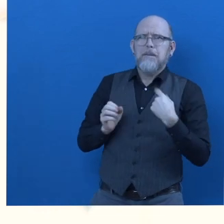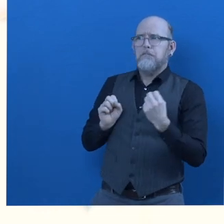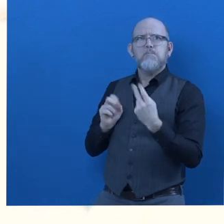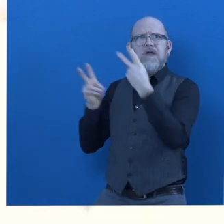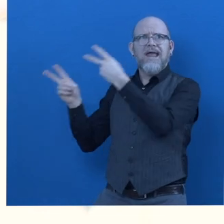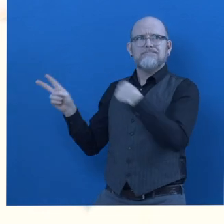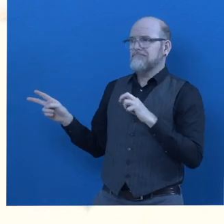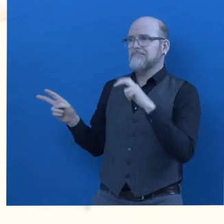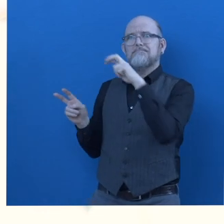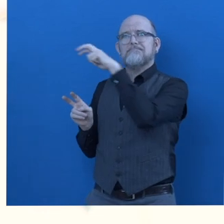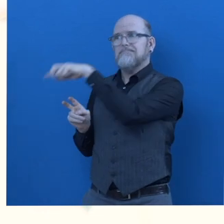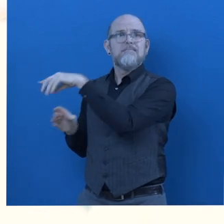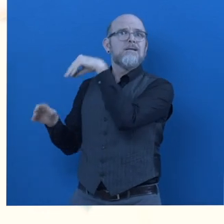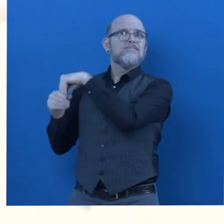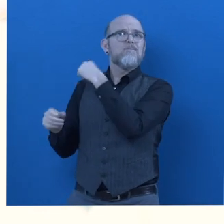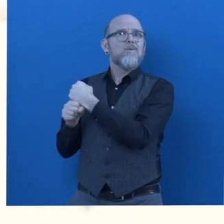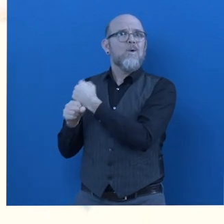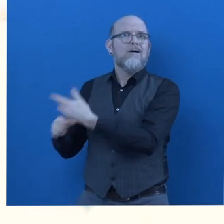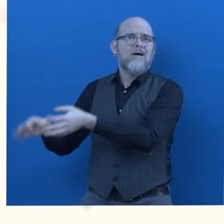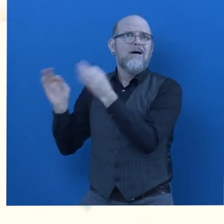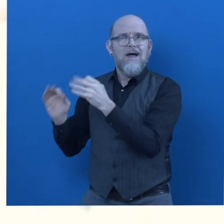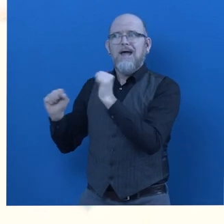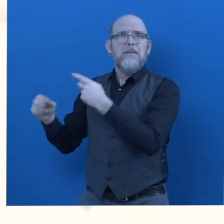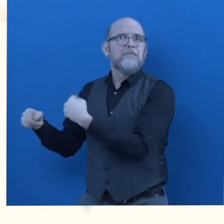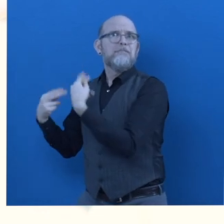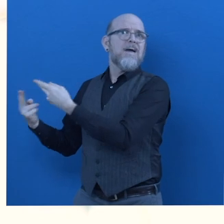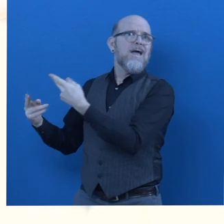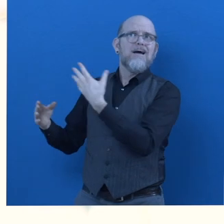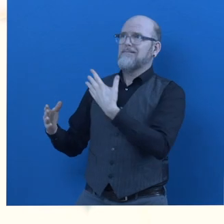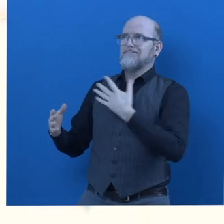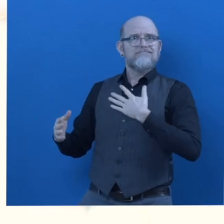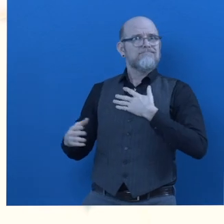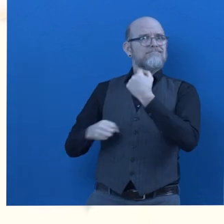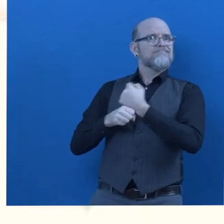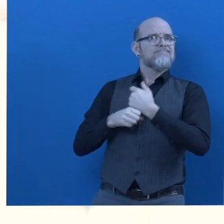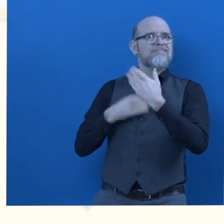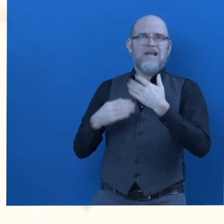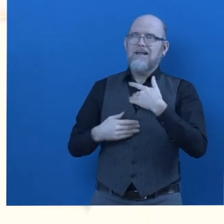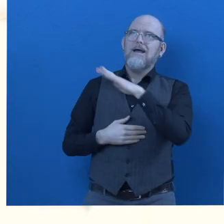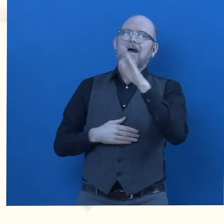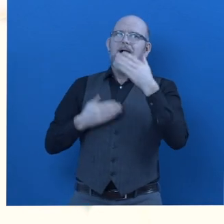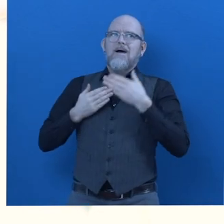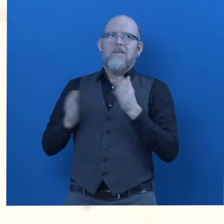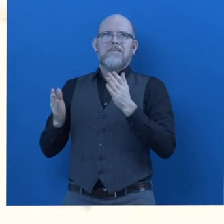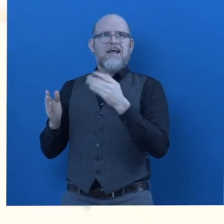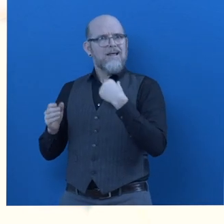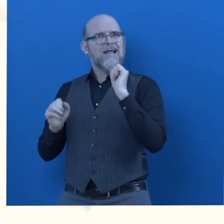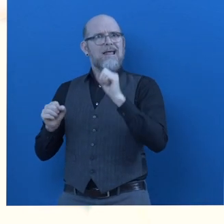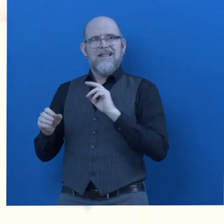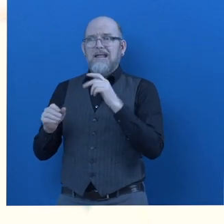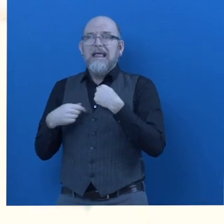to get back on, just to get back into work really, just to get back into the concept of applying for work rather than just